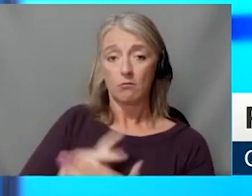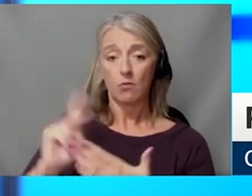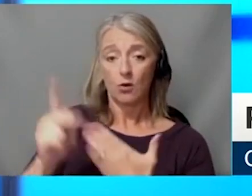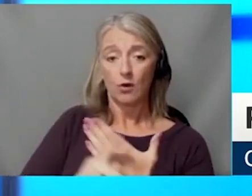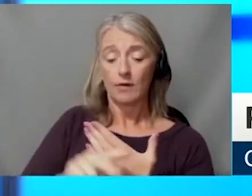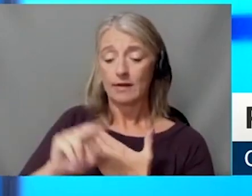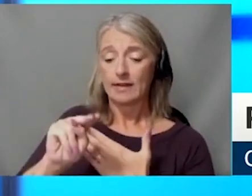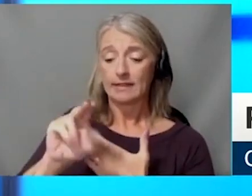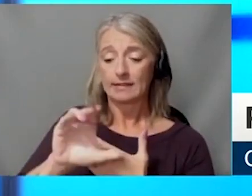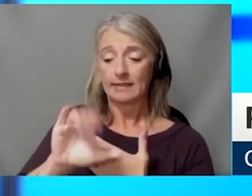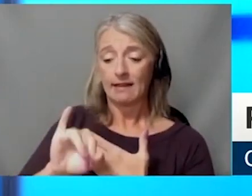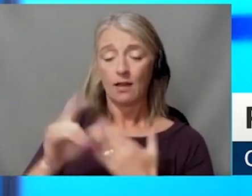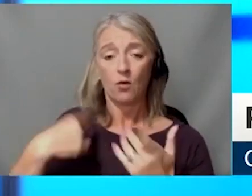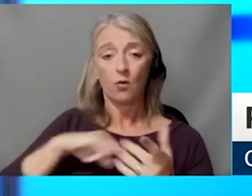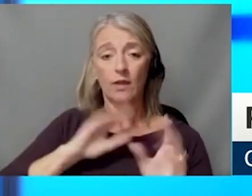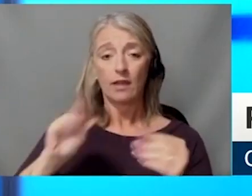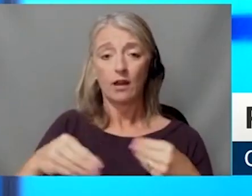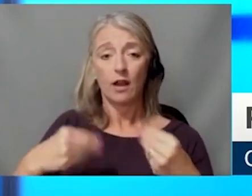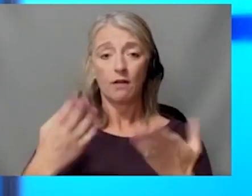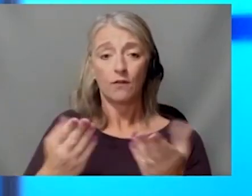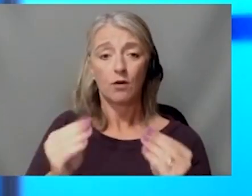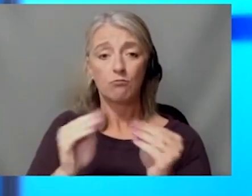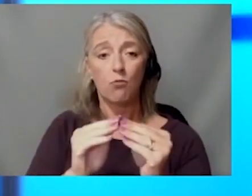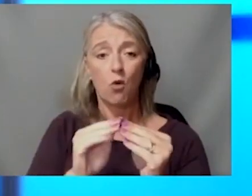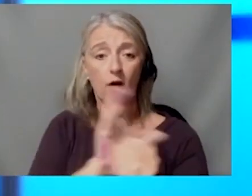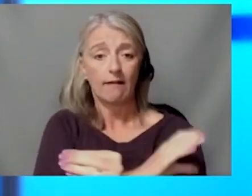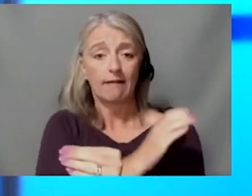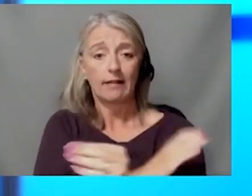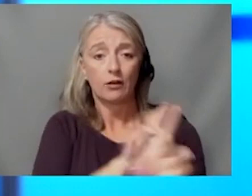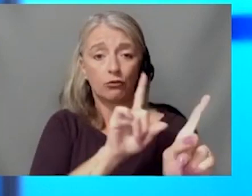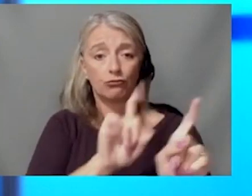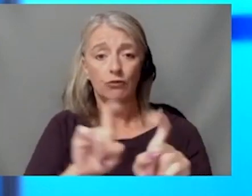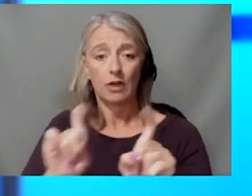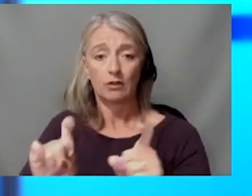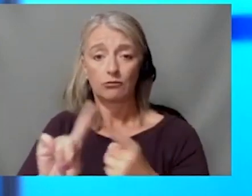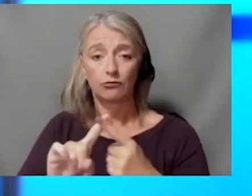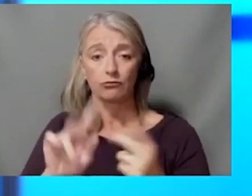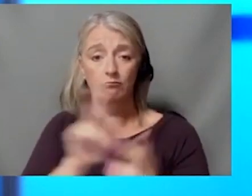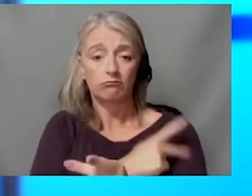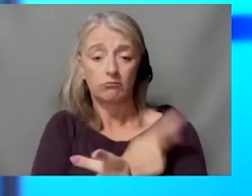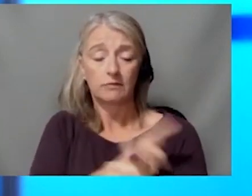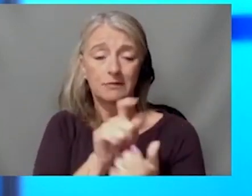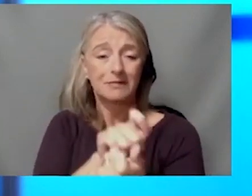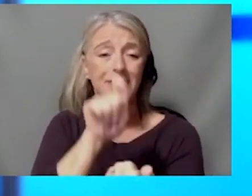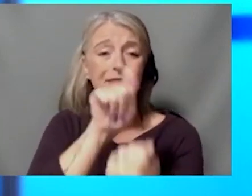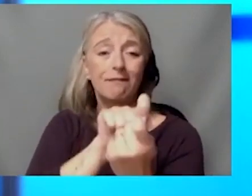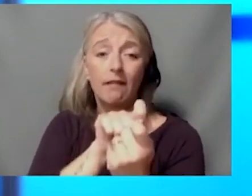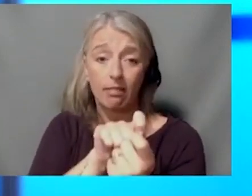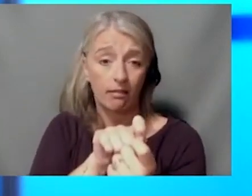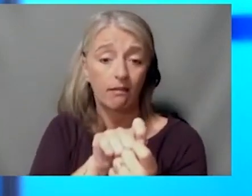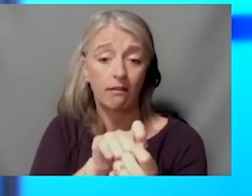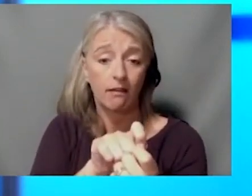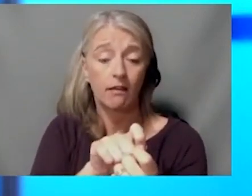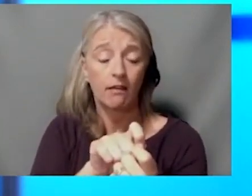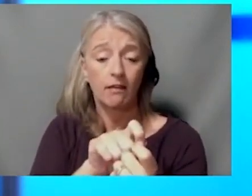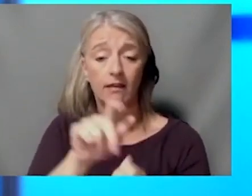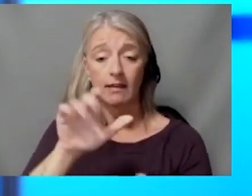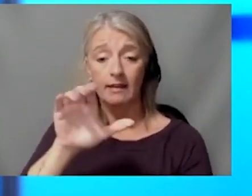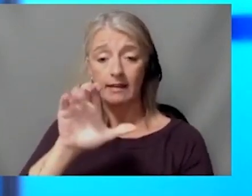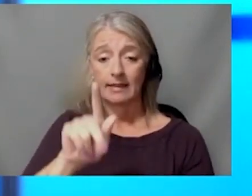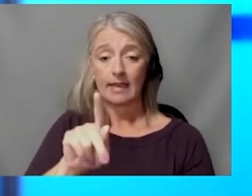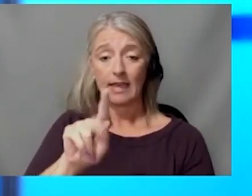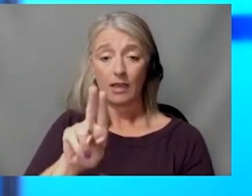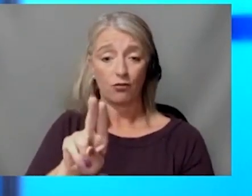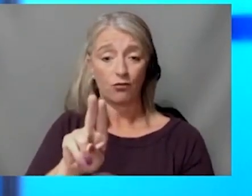clinical trials to patients. And very specifically, the KU cancer center has joined a national group called the